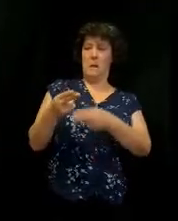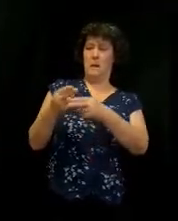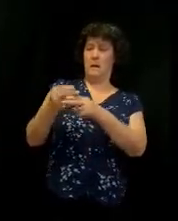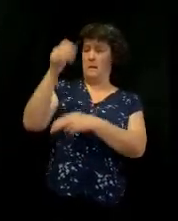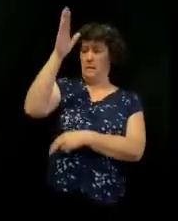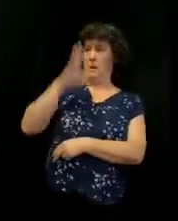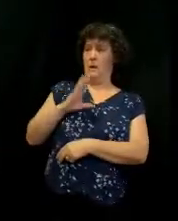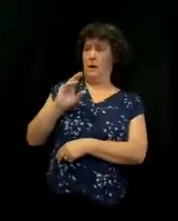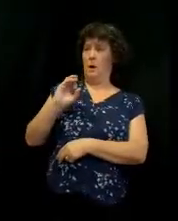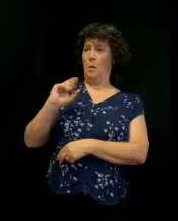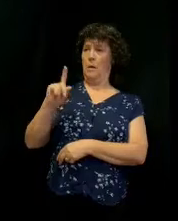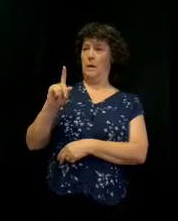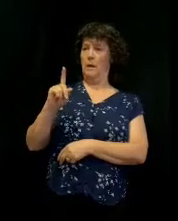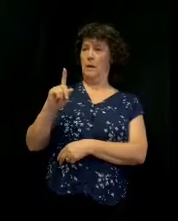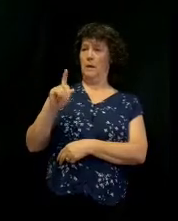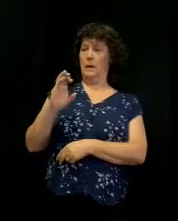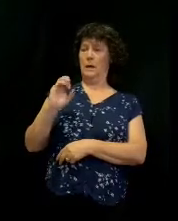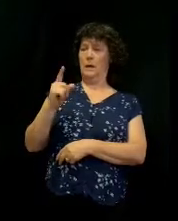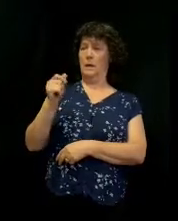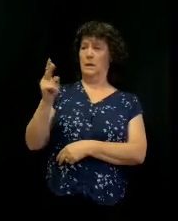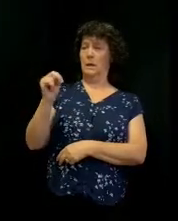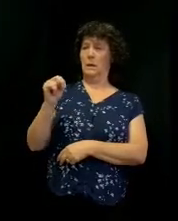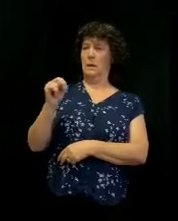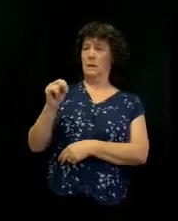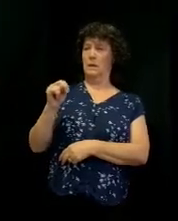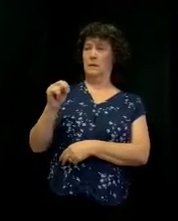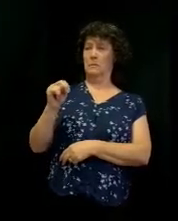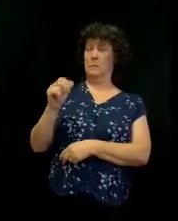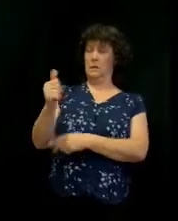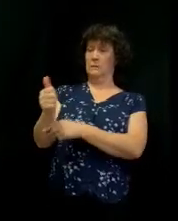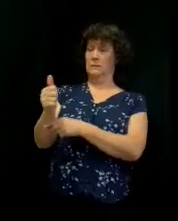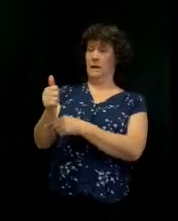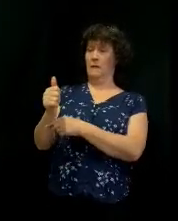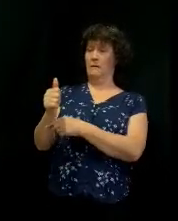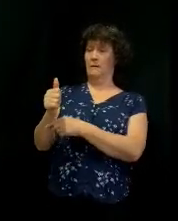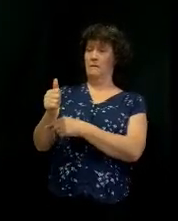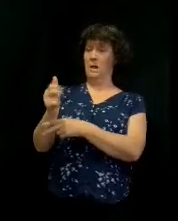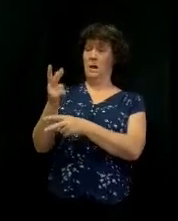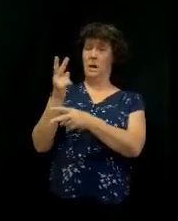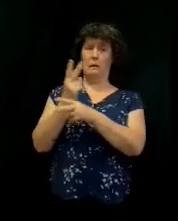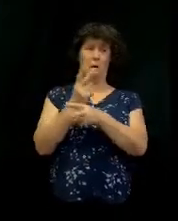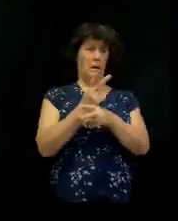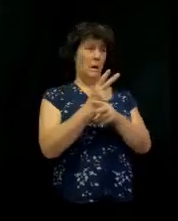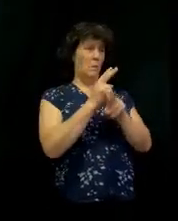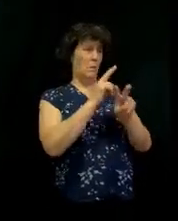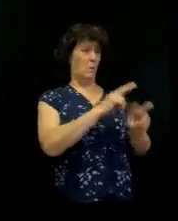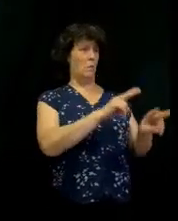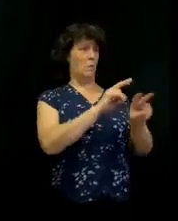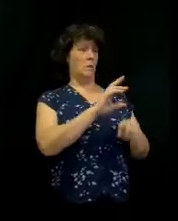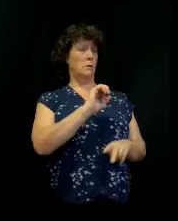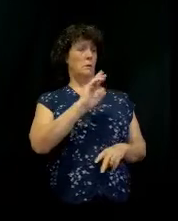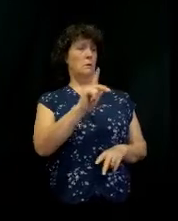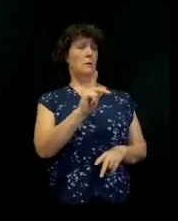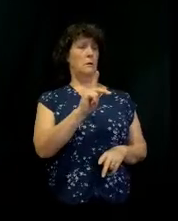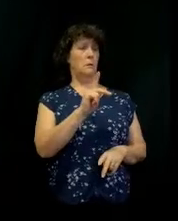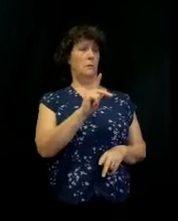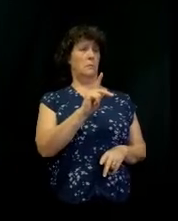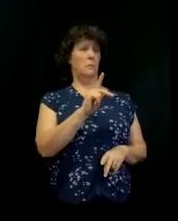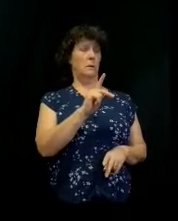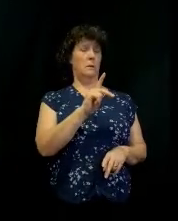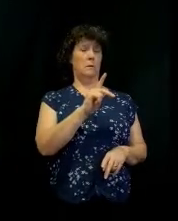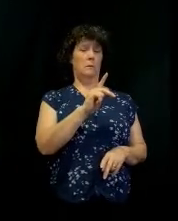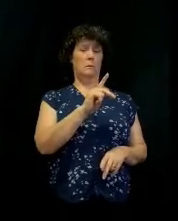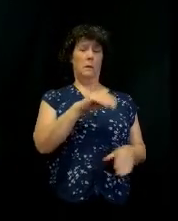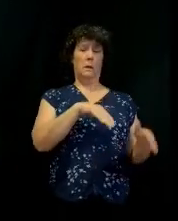dude. Listen, you know what he done? He followed that ark. He became a gatekeeper in David's tent.